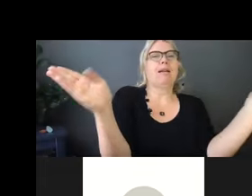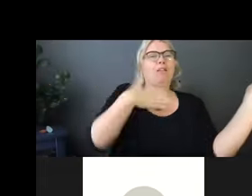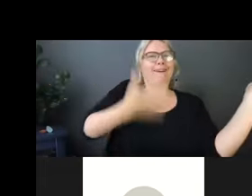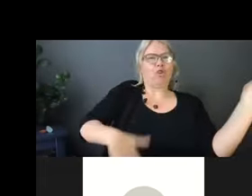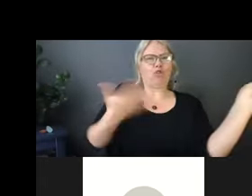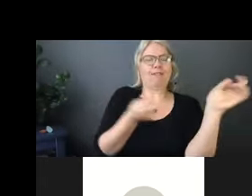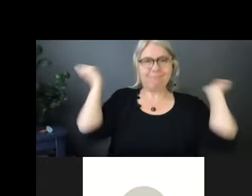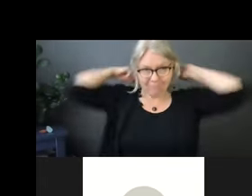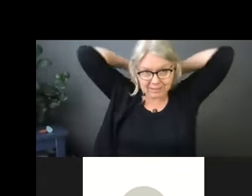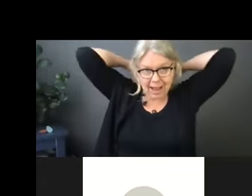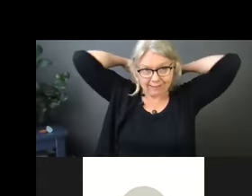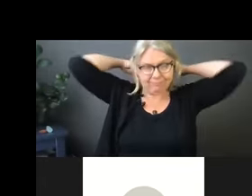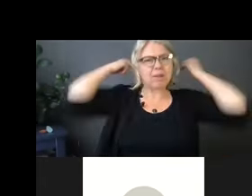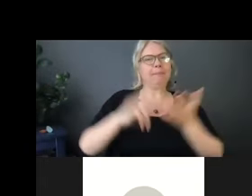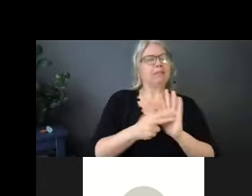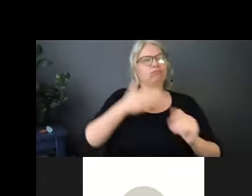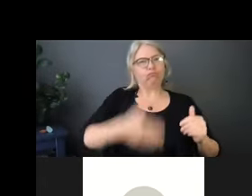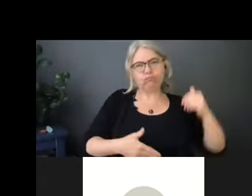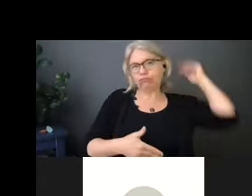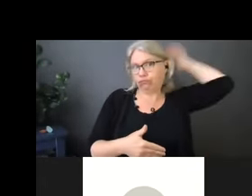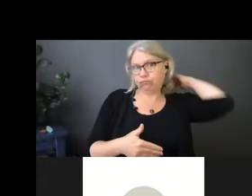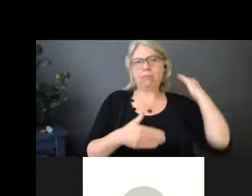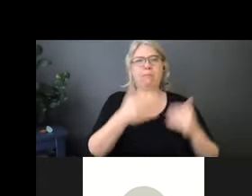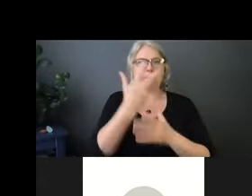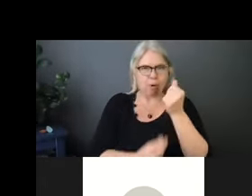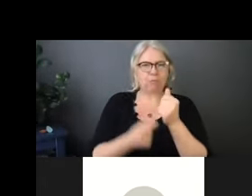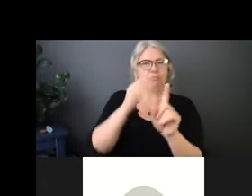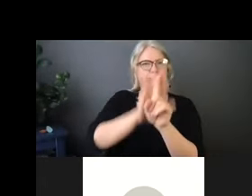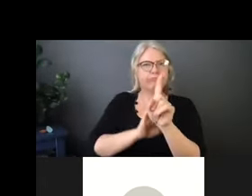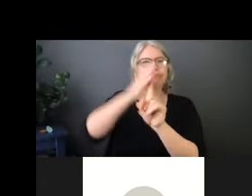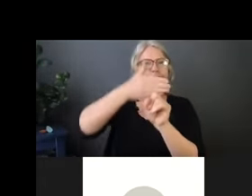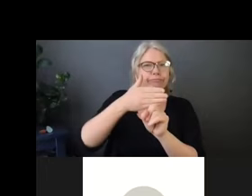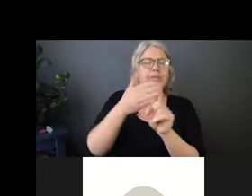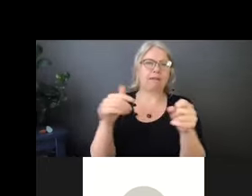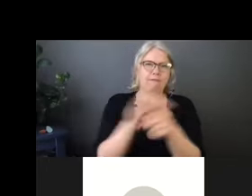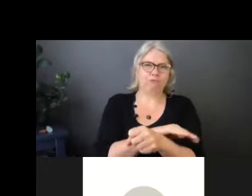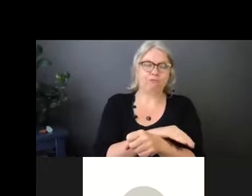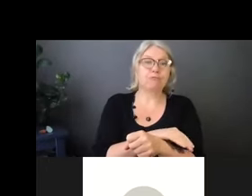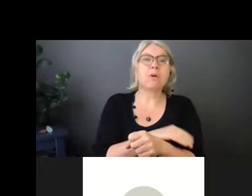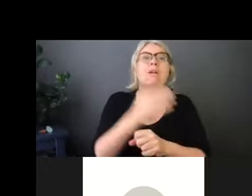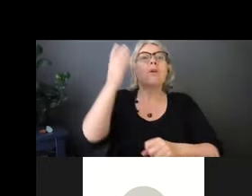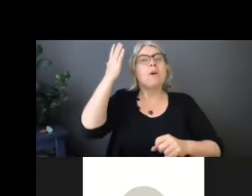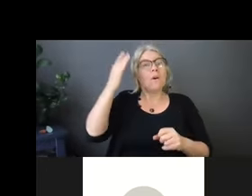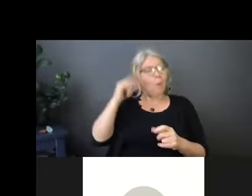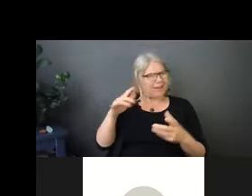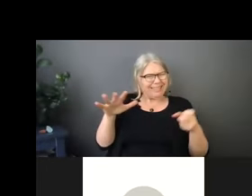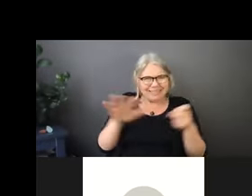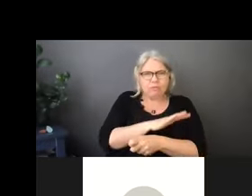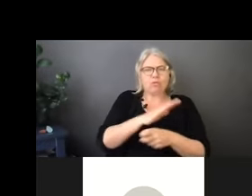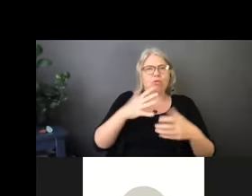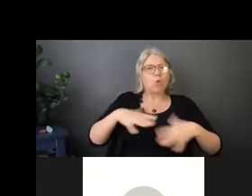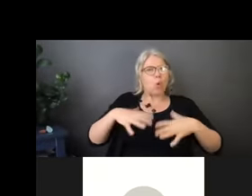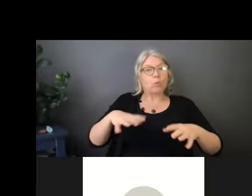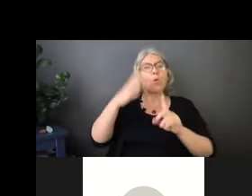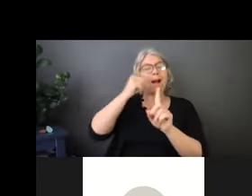and therefore you're all nice and covered. You want to cover all of your clothes because those gowns are made from medical grade material